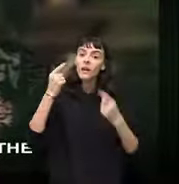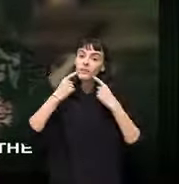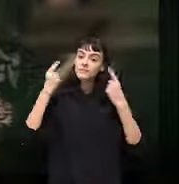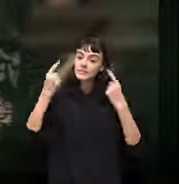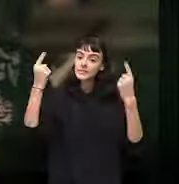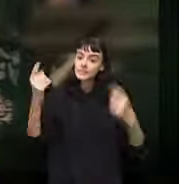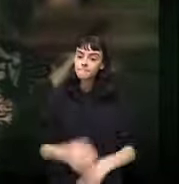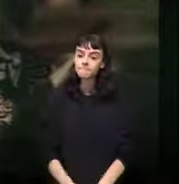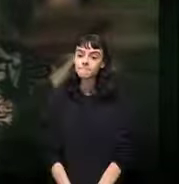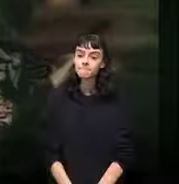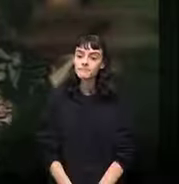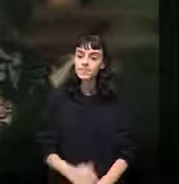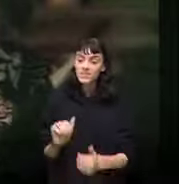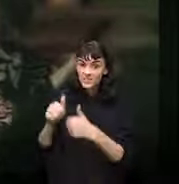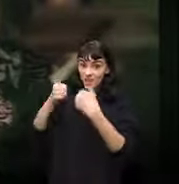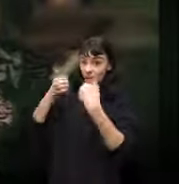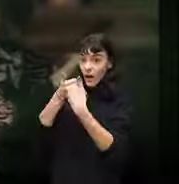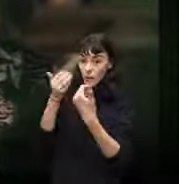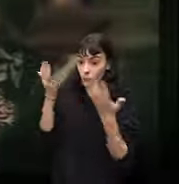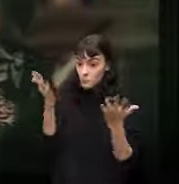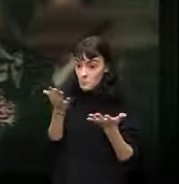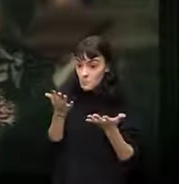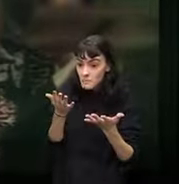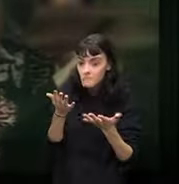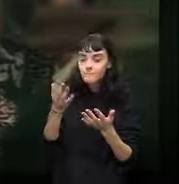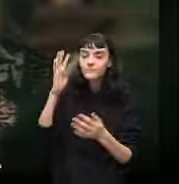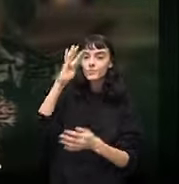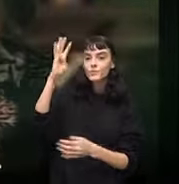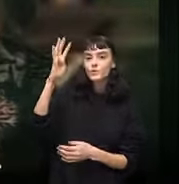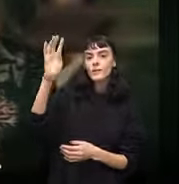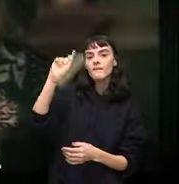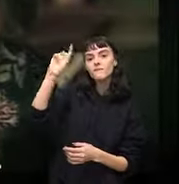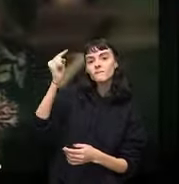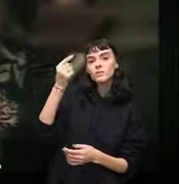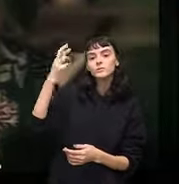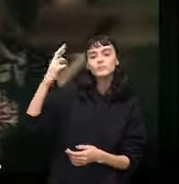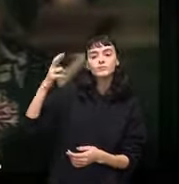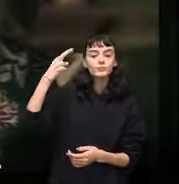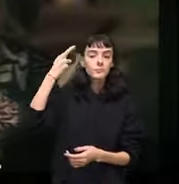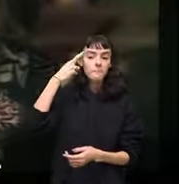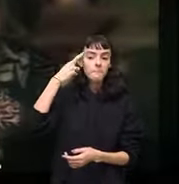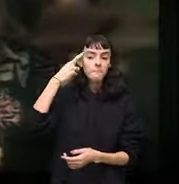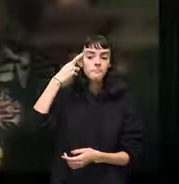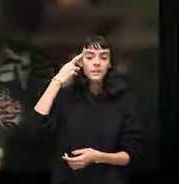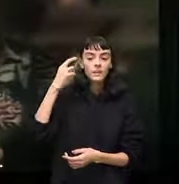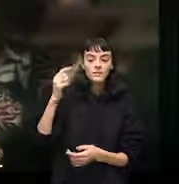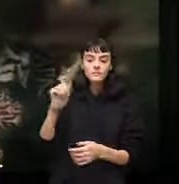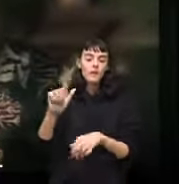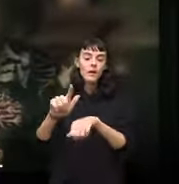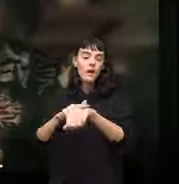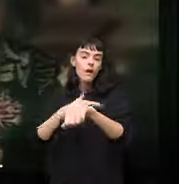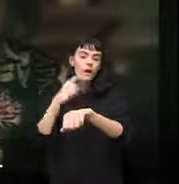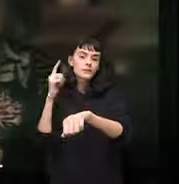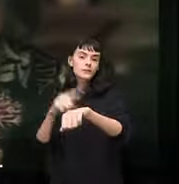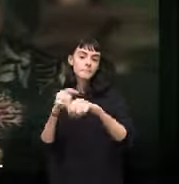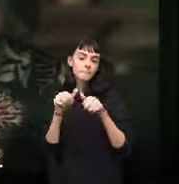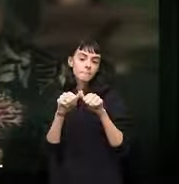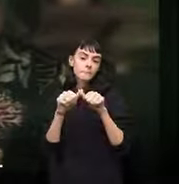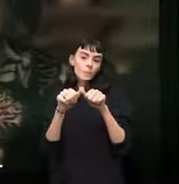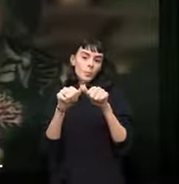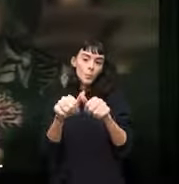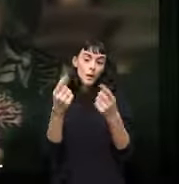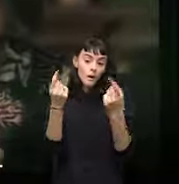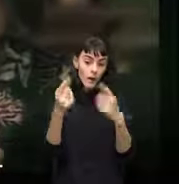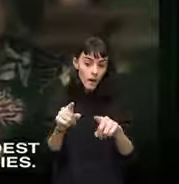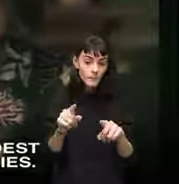succeeded the challenge was to create a republic the first one in the history of the world that could have any significant